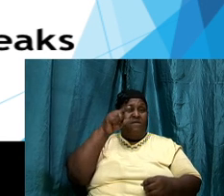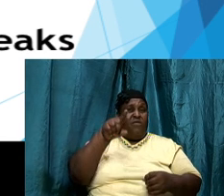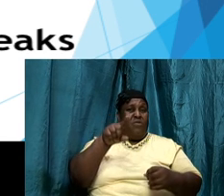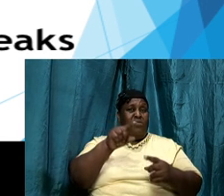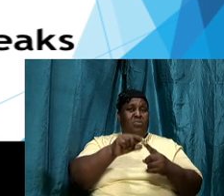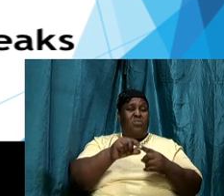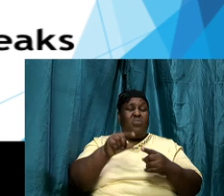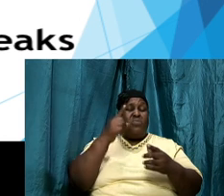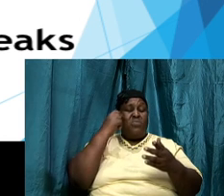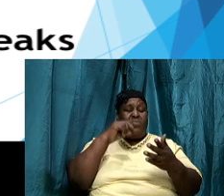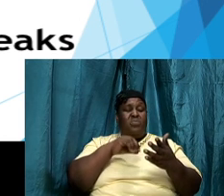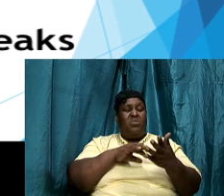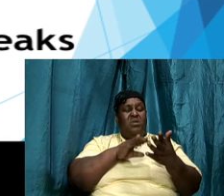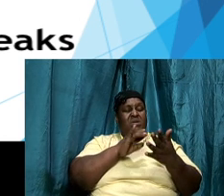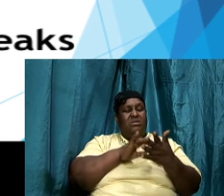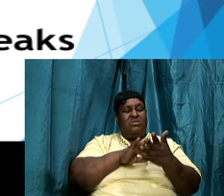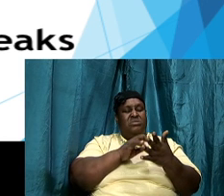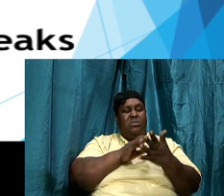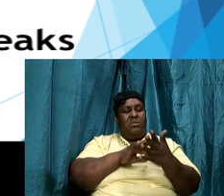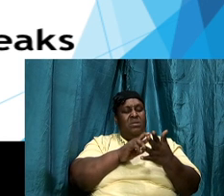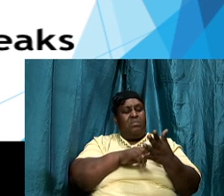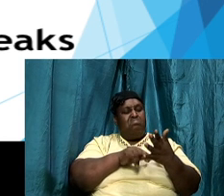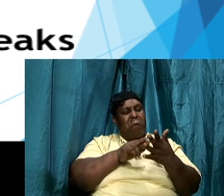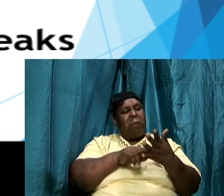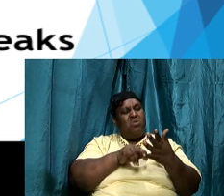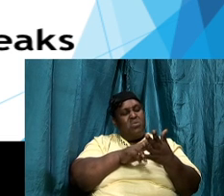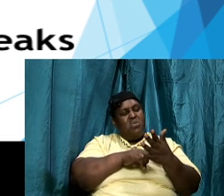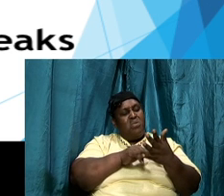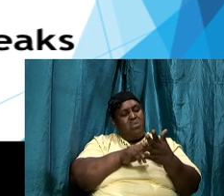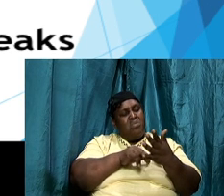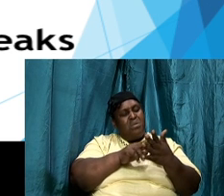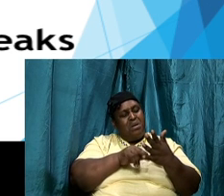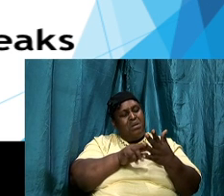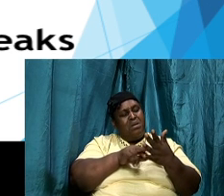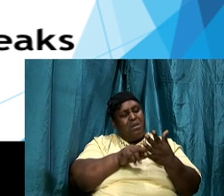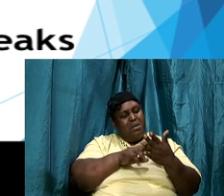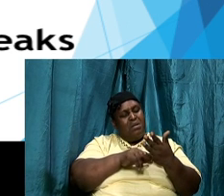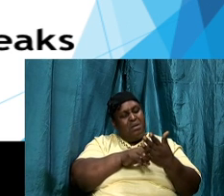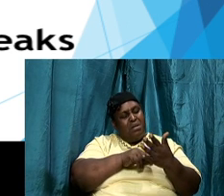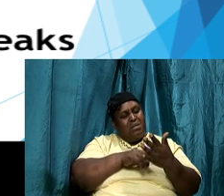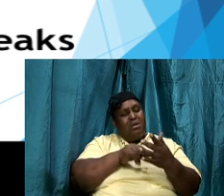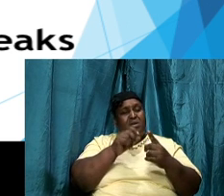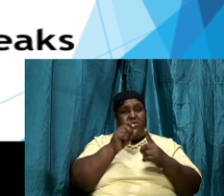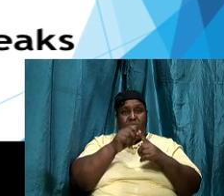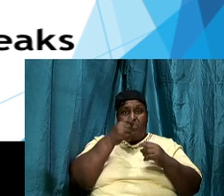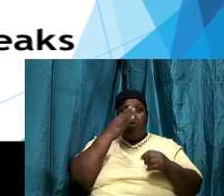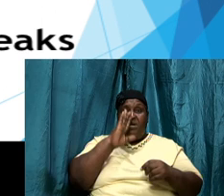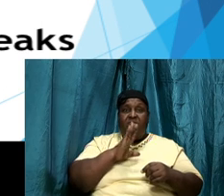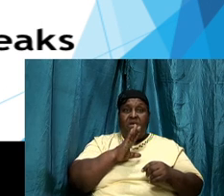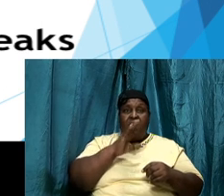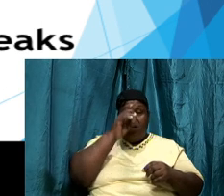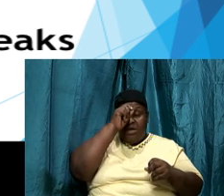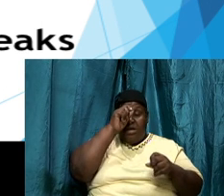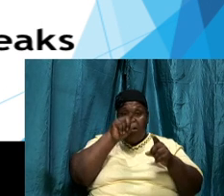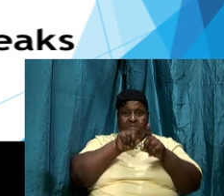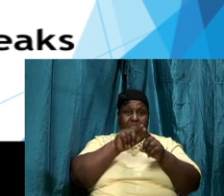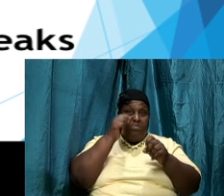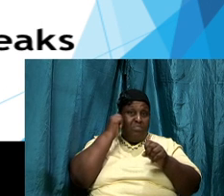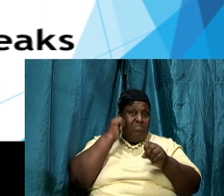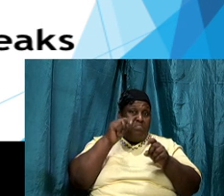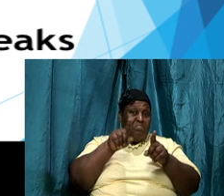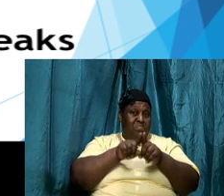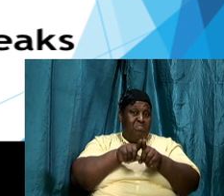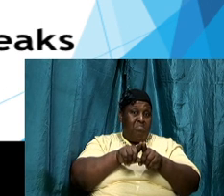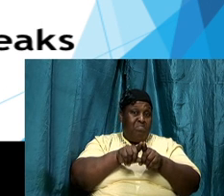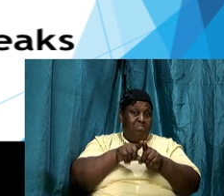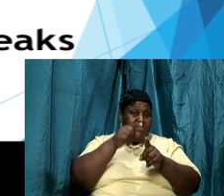read ten chapters every day you know brothers and sisters I believe in consistency